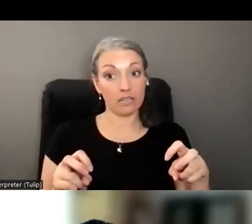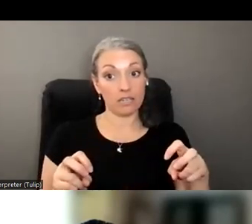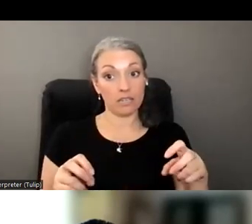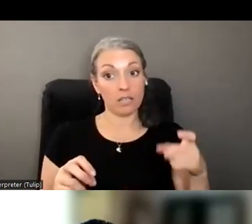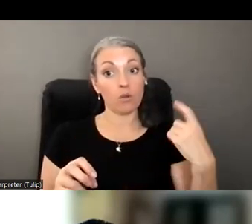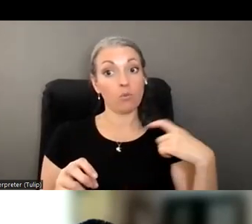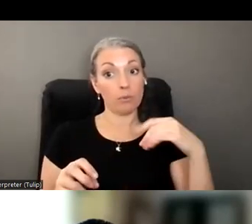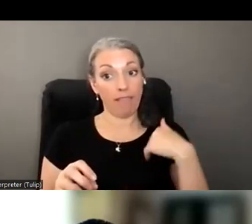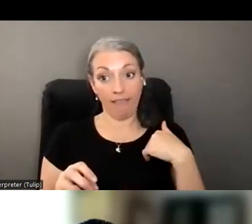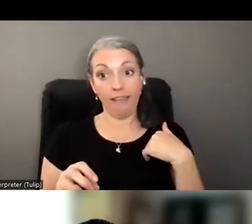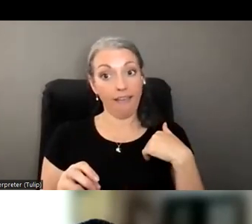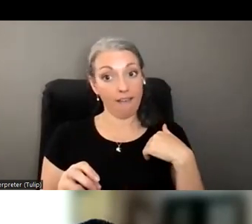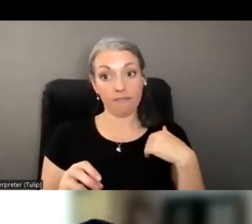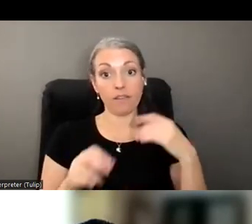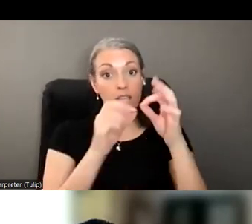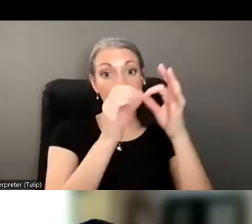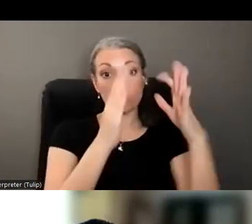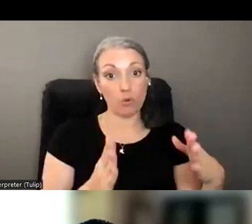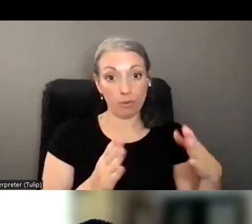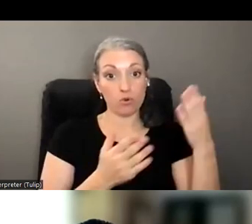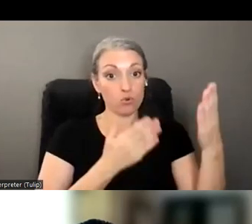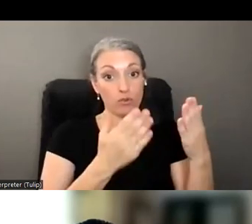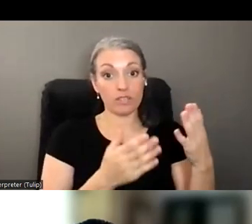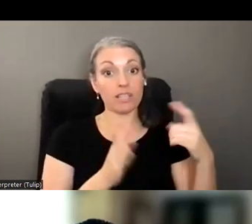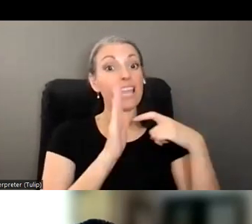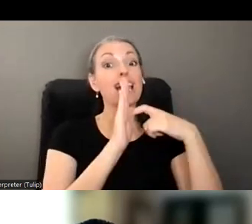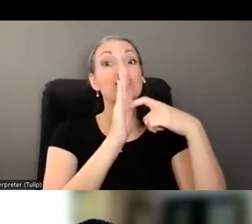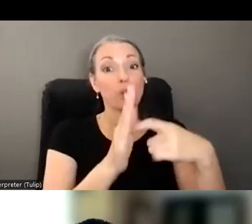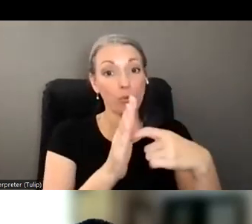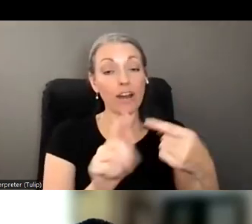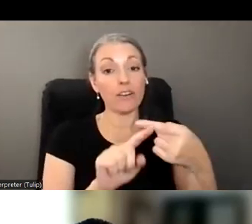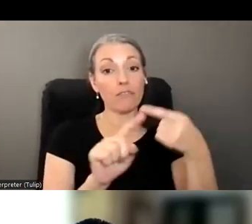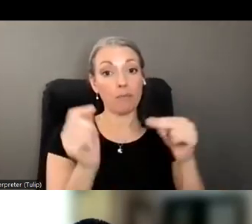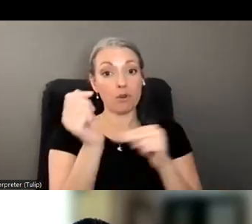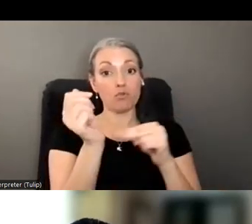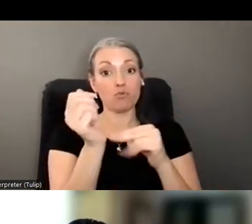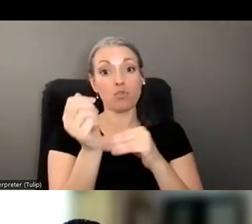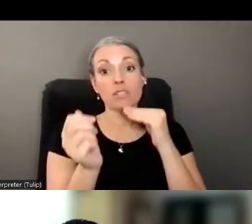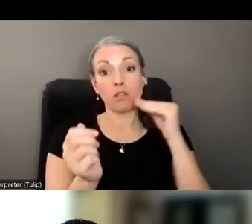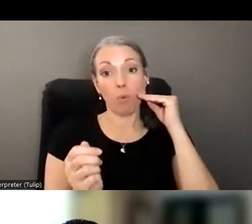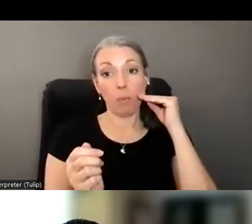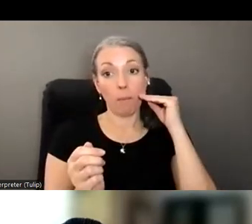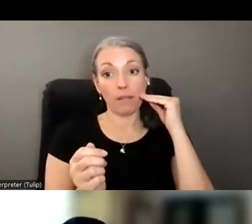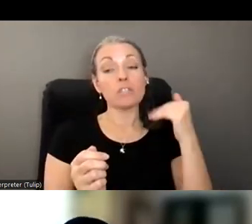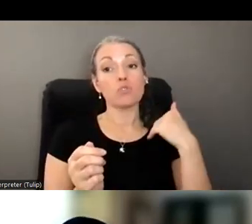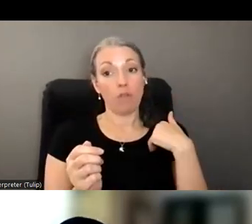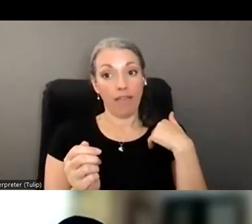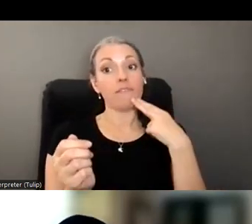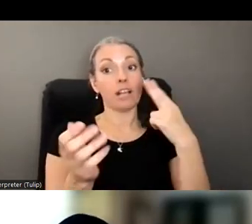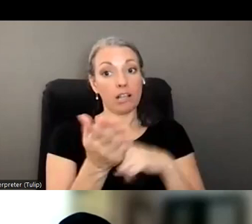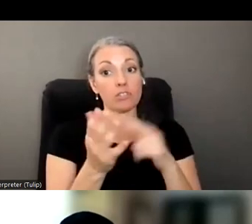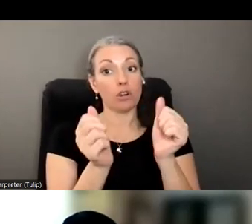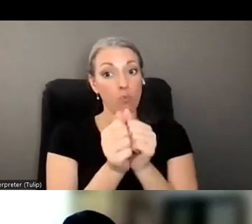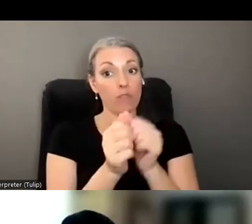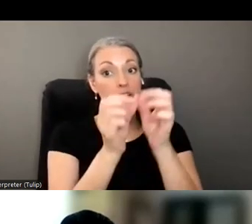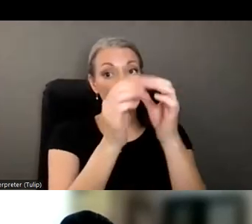would have translation services. That's required by skilled nursing facilities to have a contract with the translation